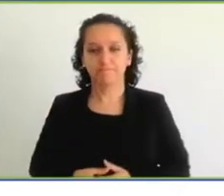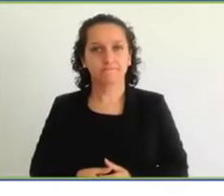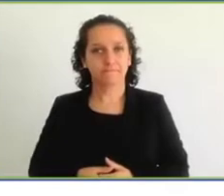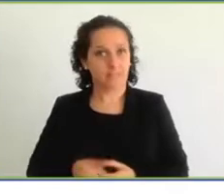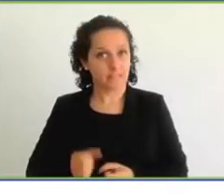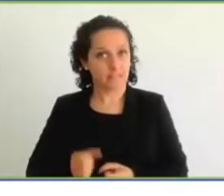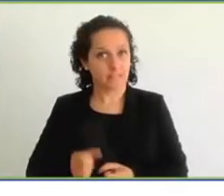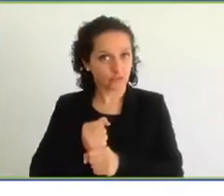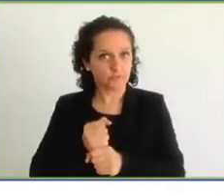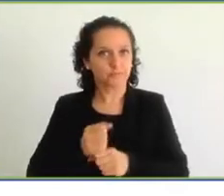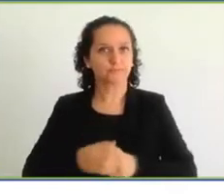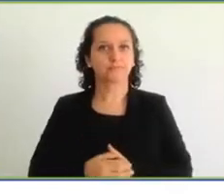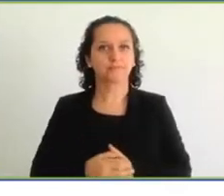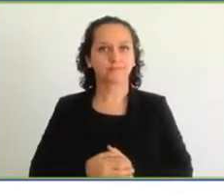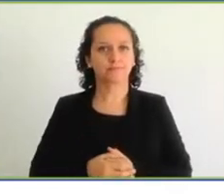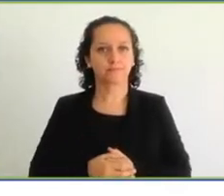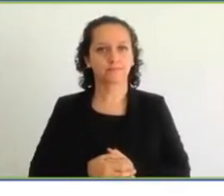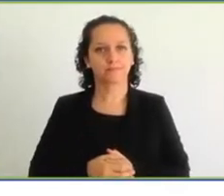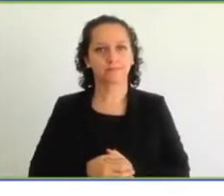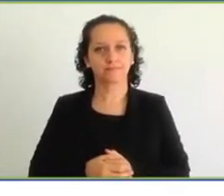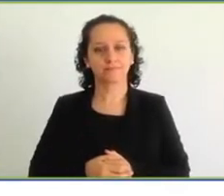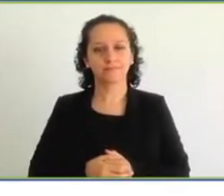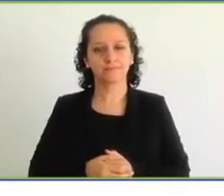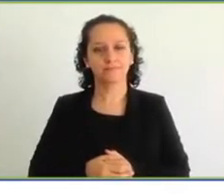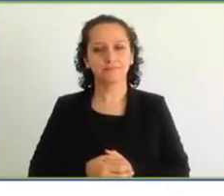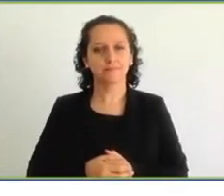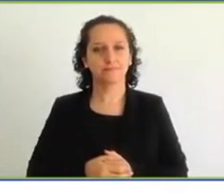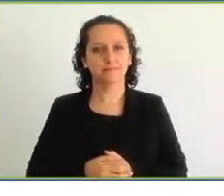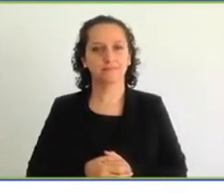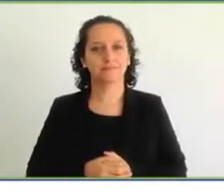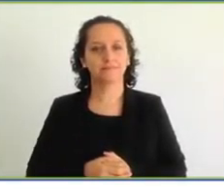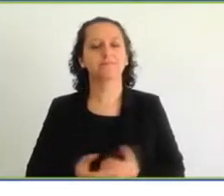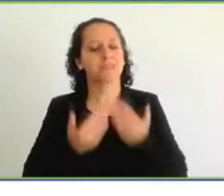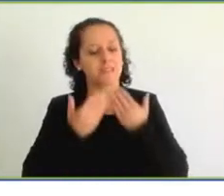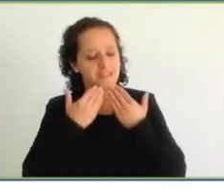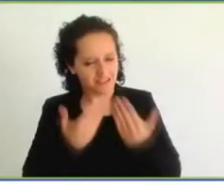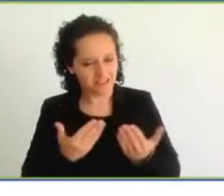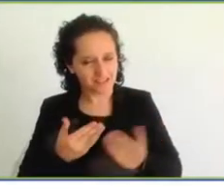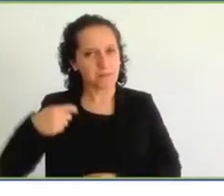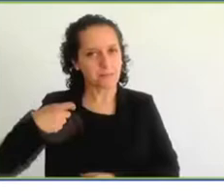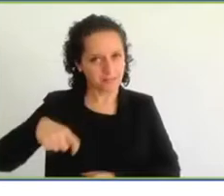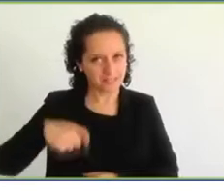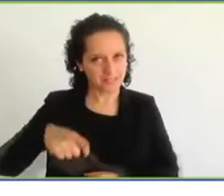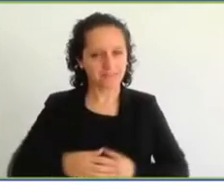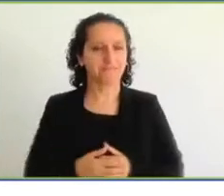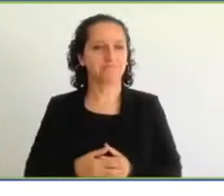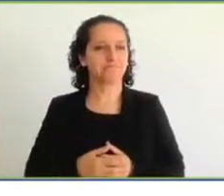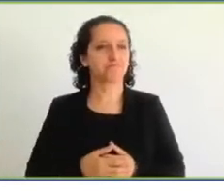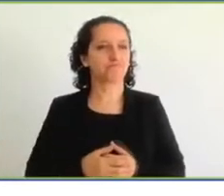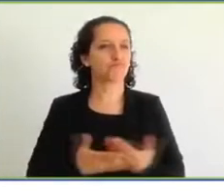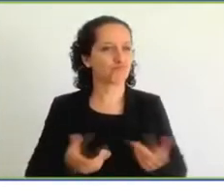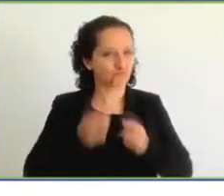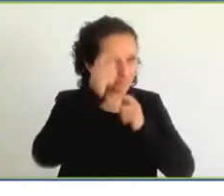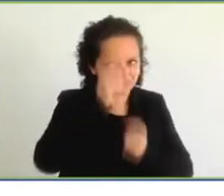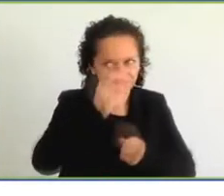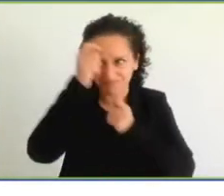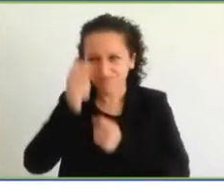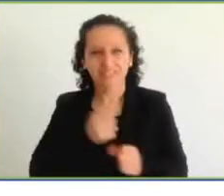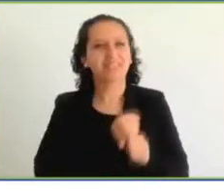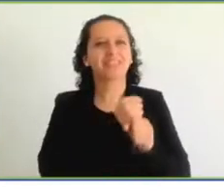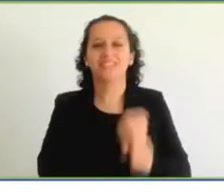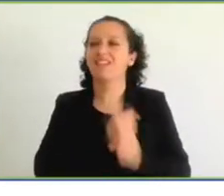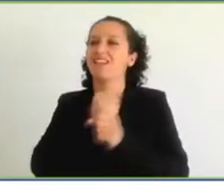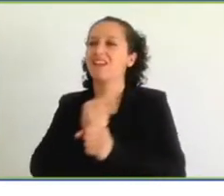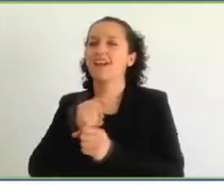Thank you very much, Mr. Chairman, distinguished delegates, ladies and gentlemen, good morning for those who are here